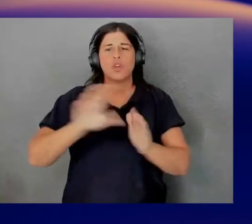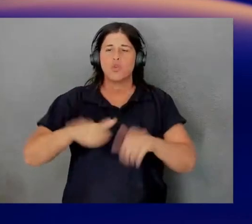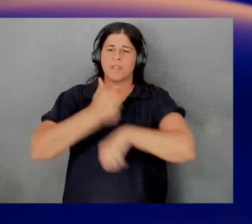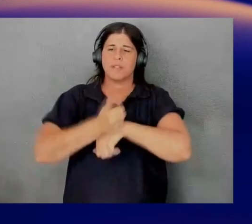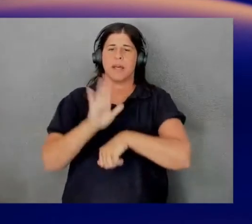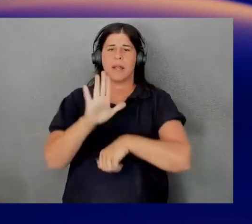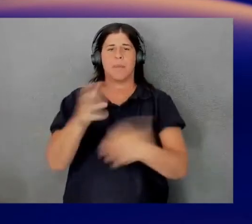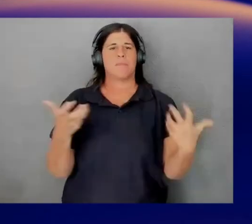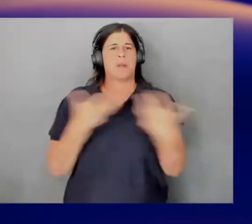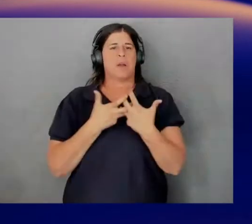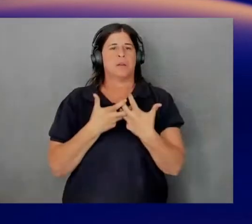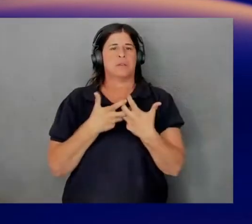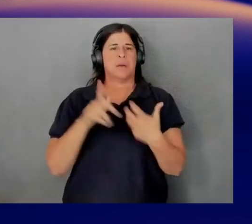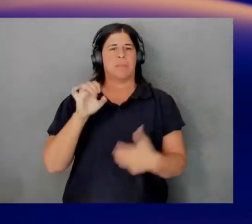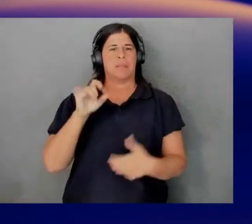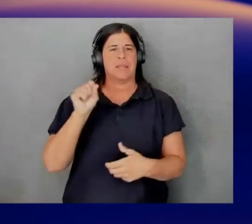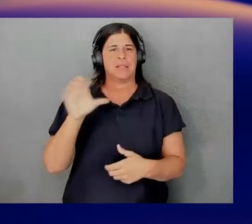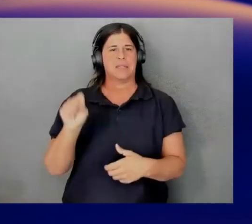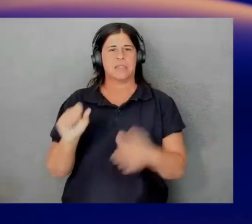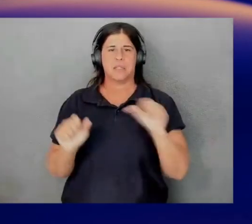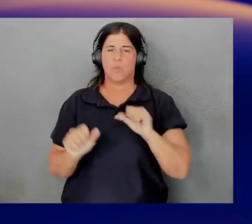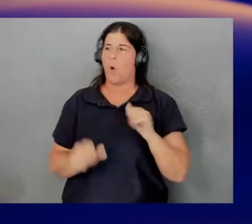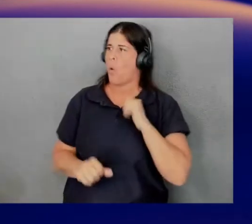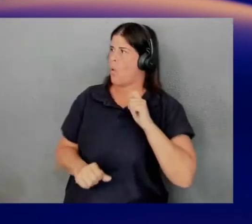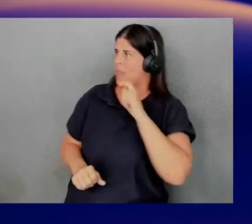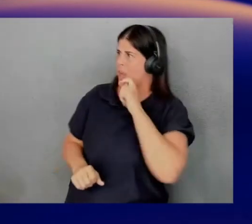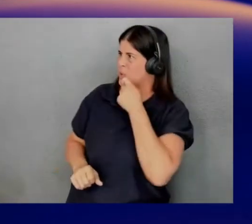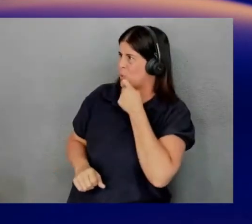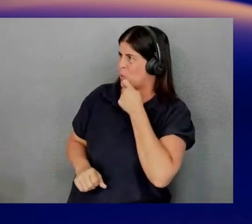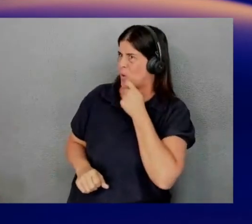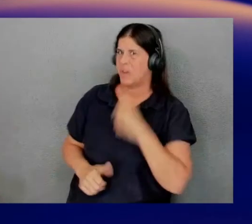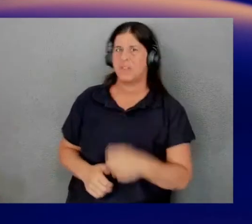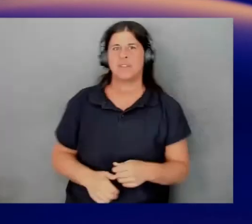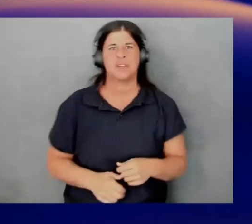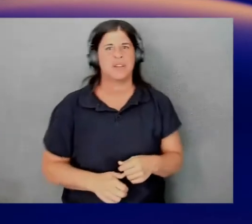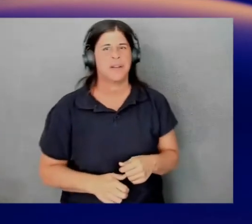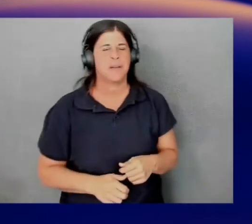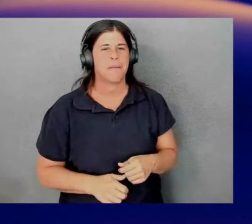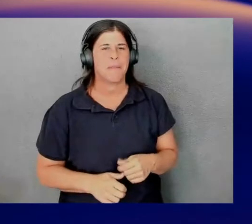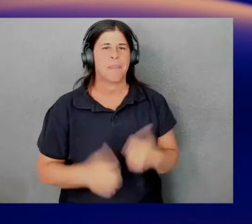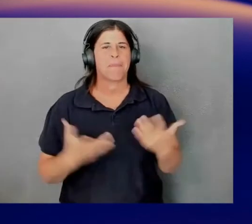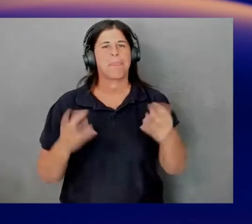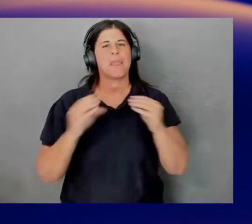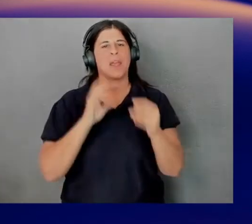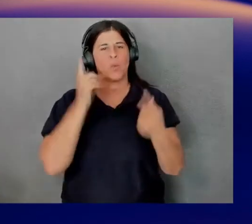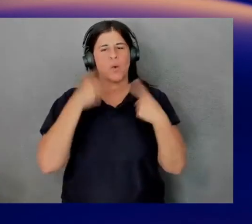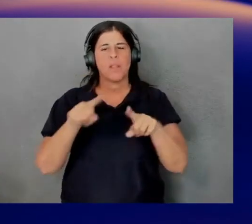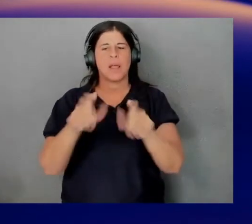well. Oh. That is cool. Which will align to more of your best practices.